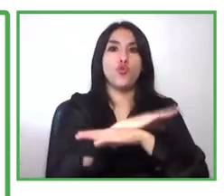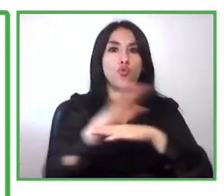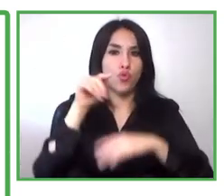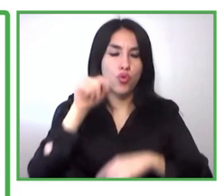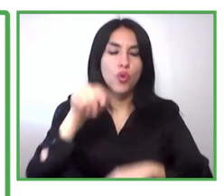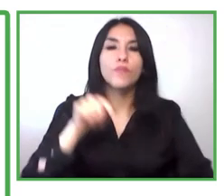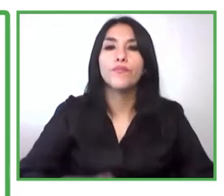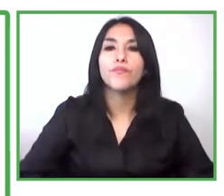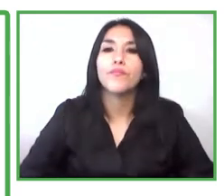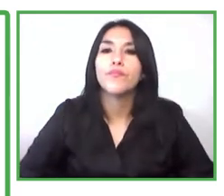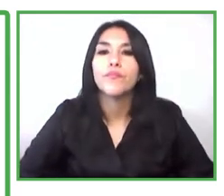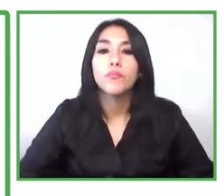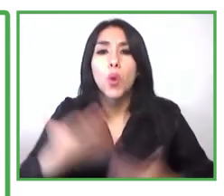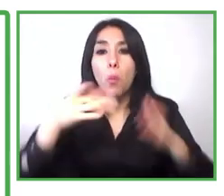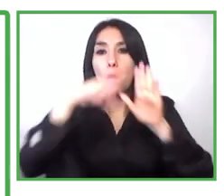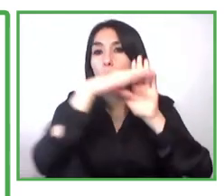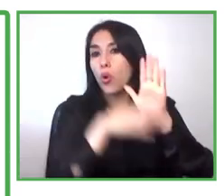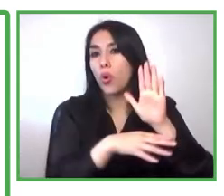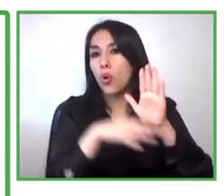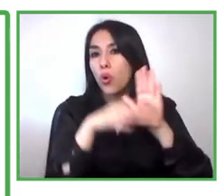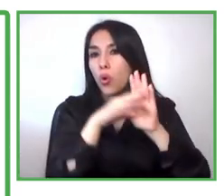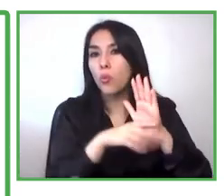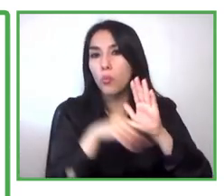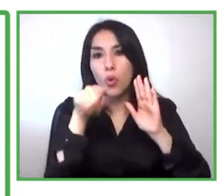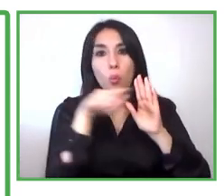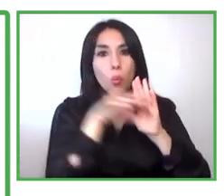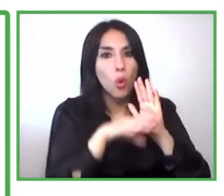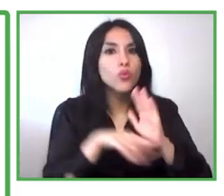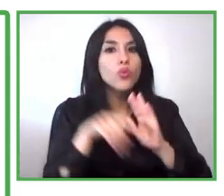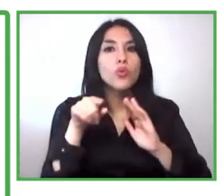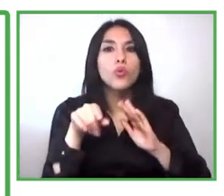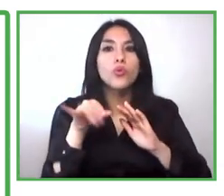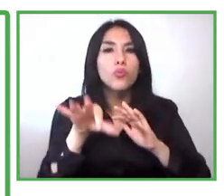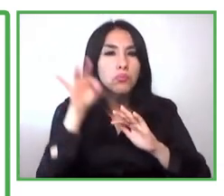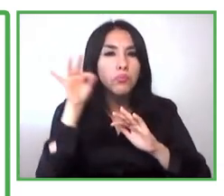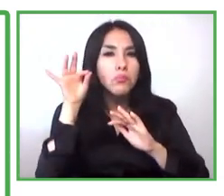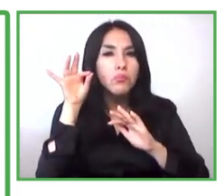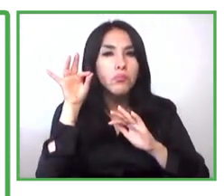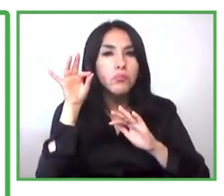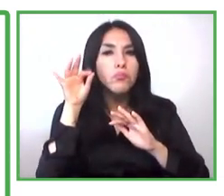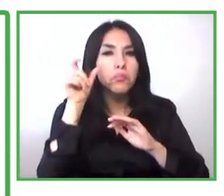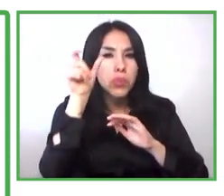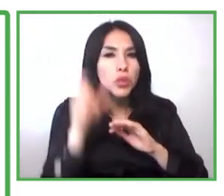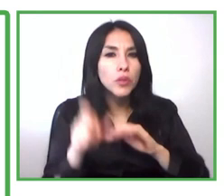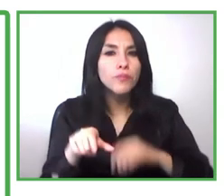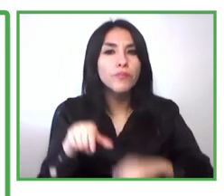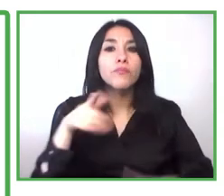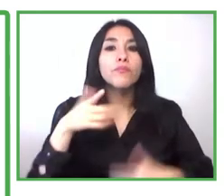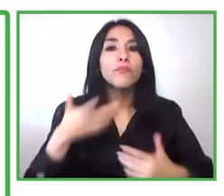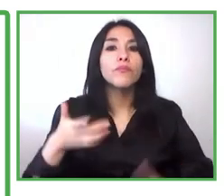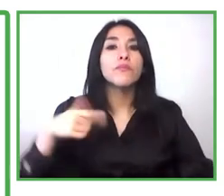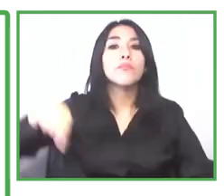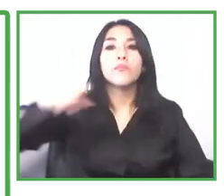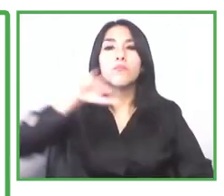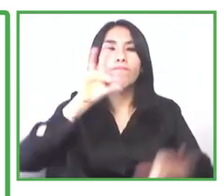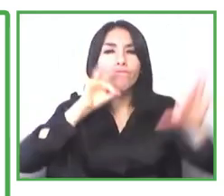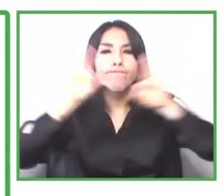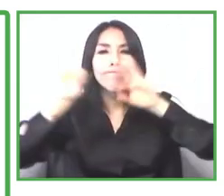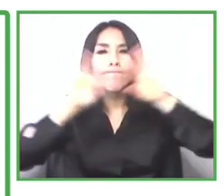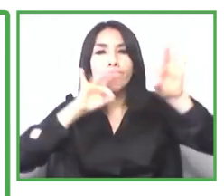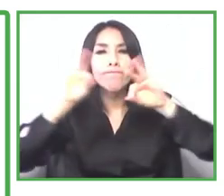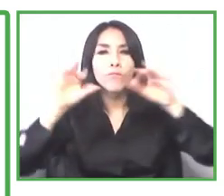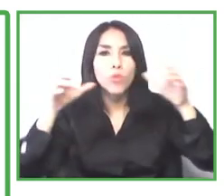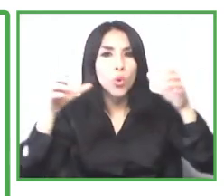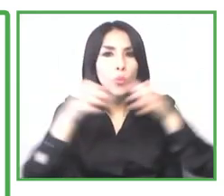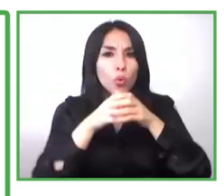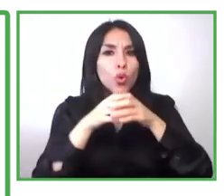when hiring independent whether they have a disability or not and then we developed an entire